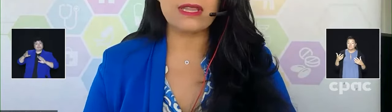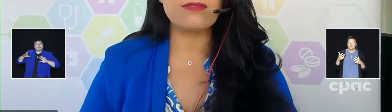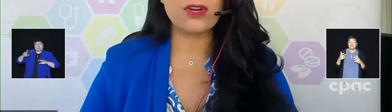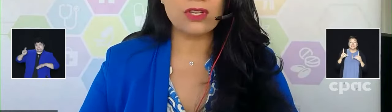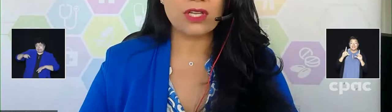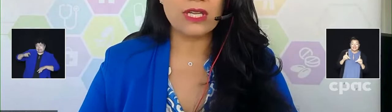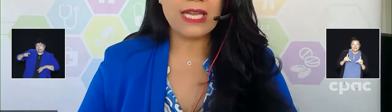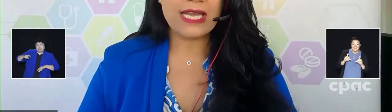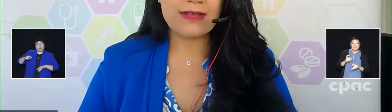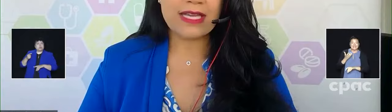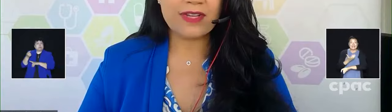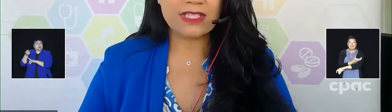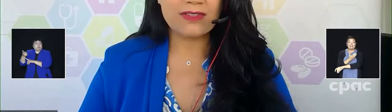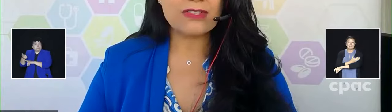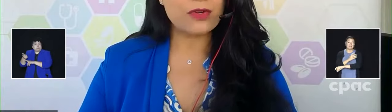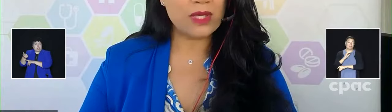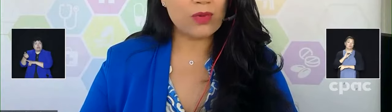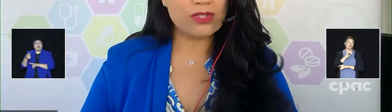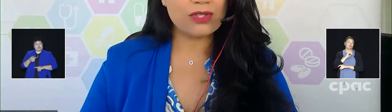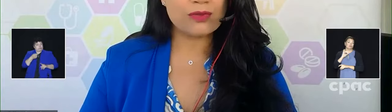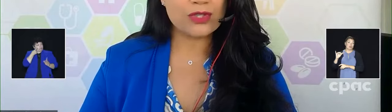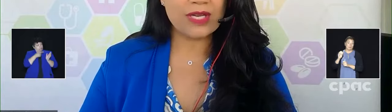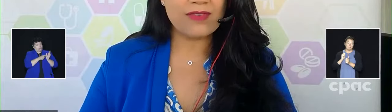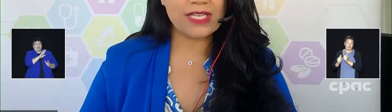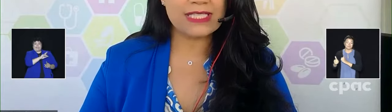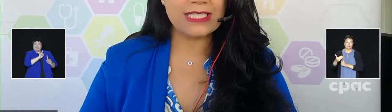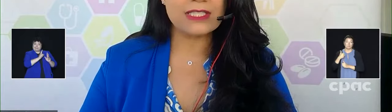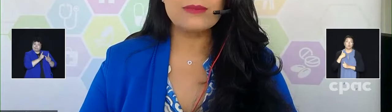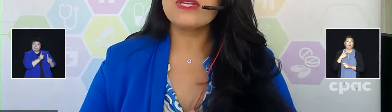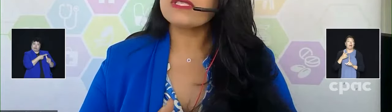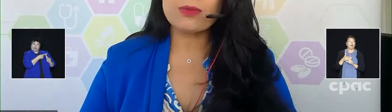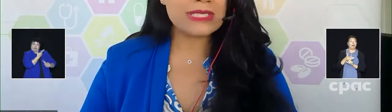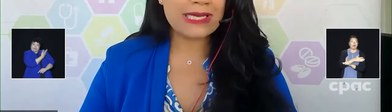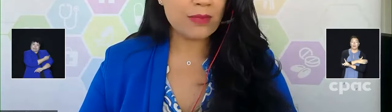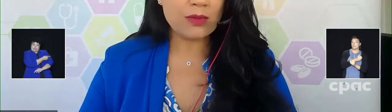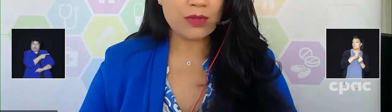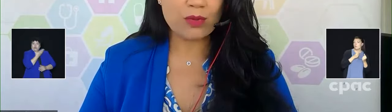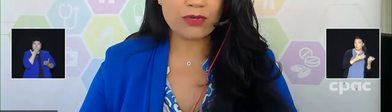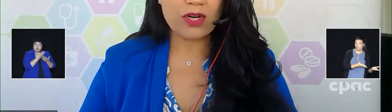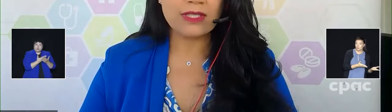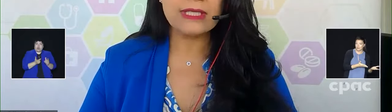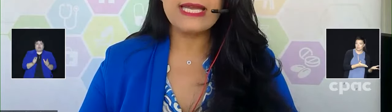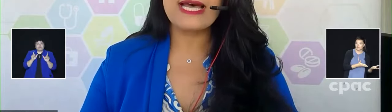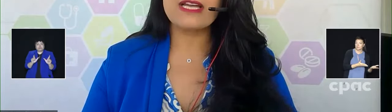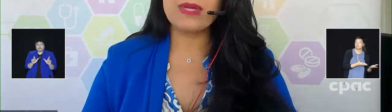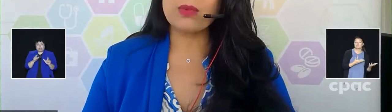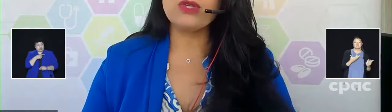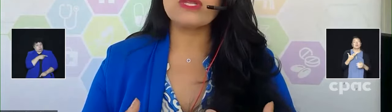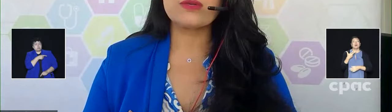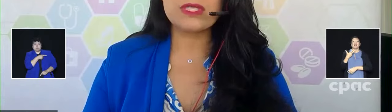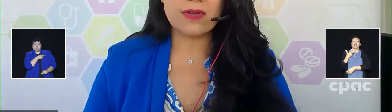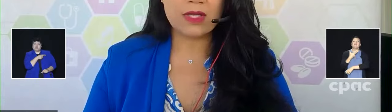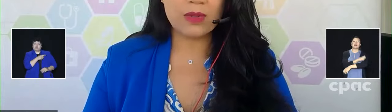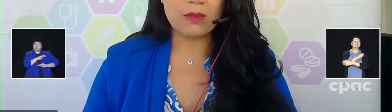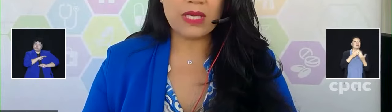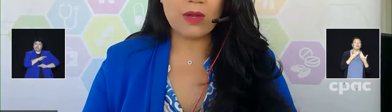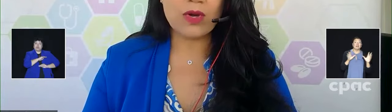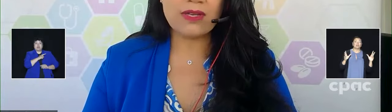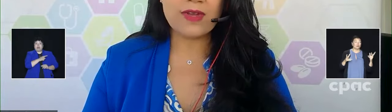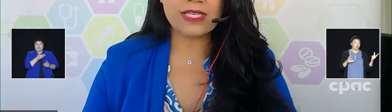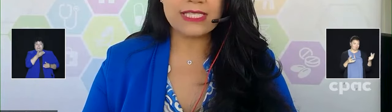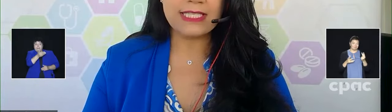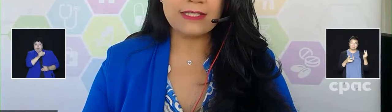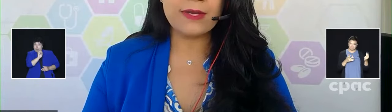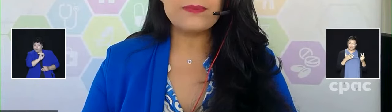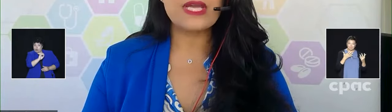still seeing, I think, very good effectiveness from the original strain vaccines. So it was the same thing with Omicron and we knew that they were developing a